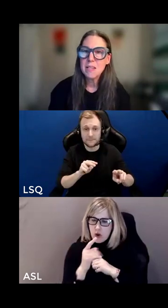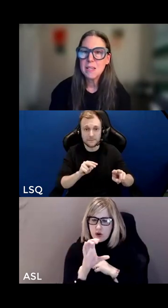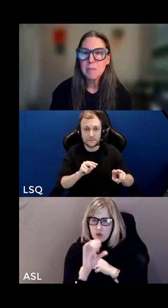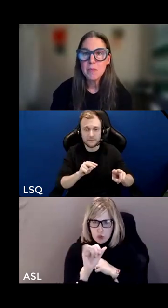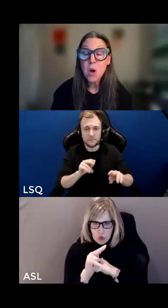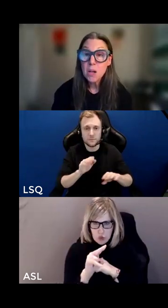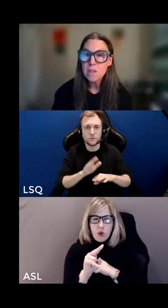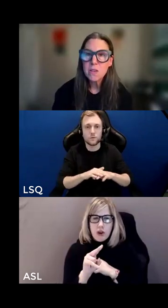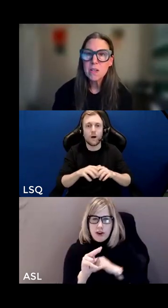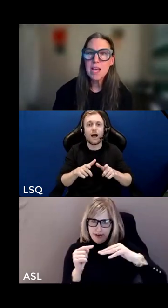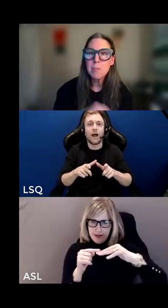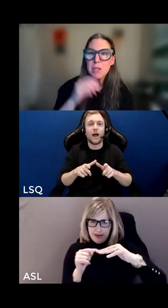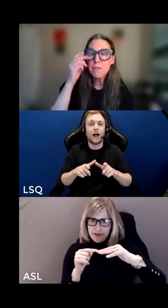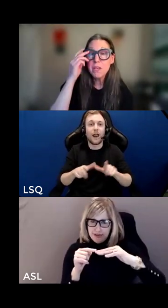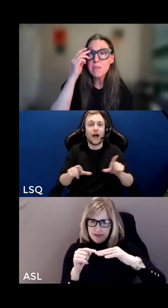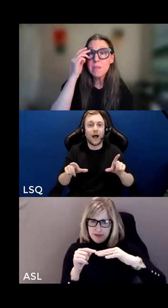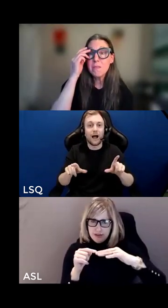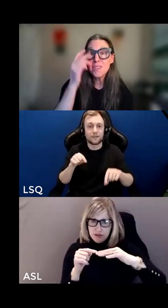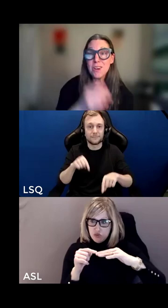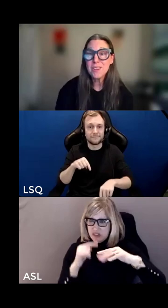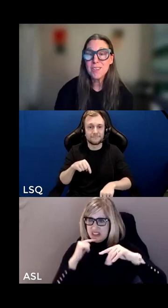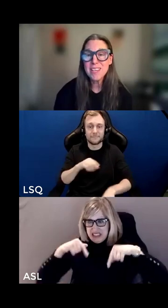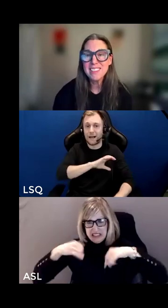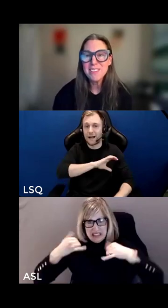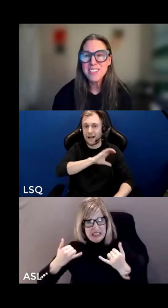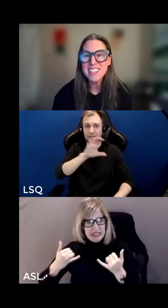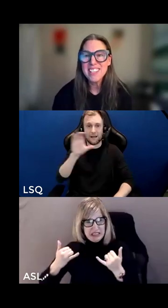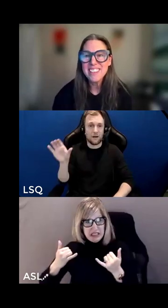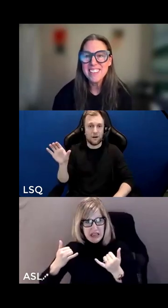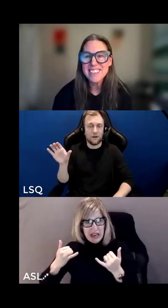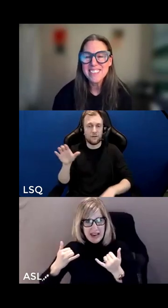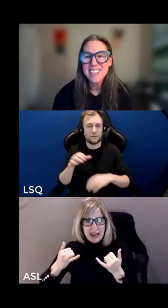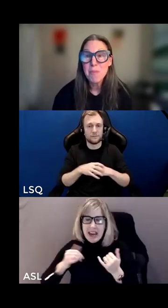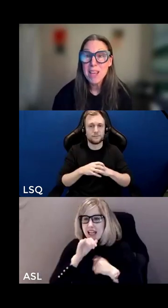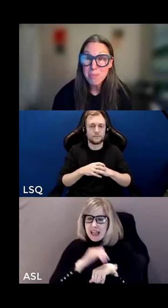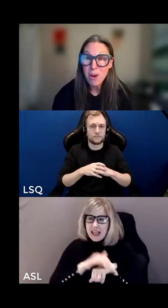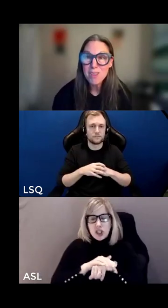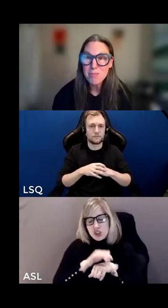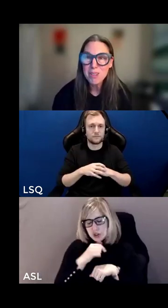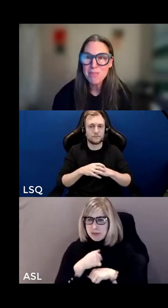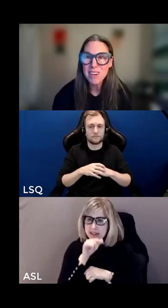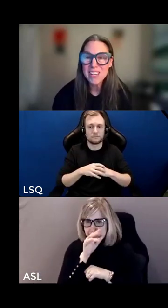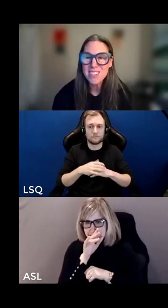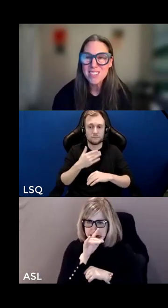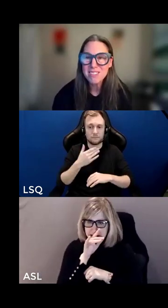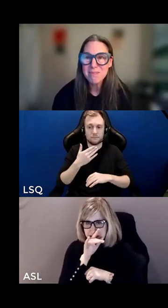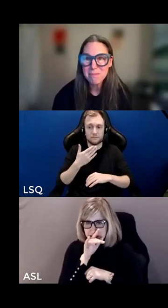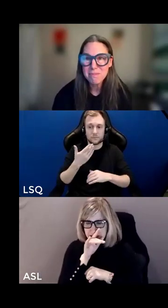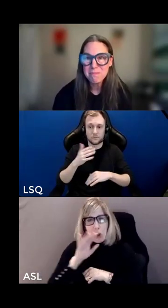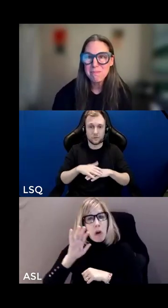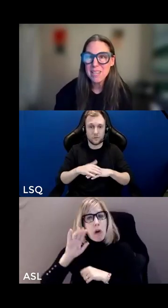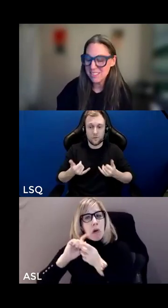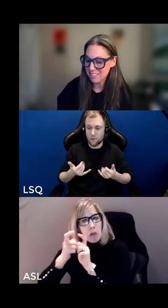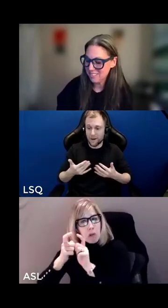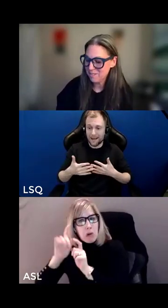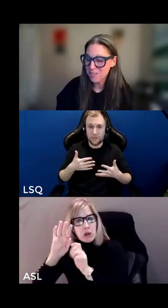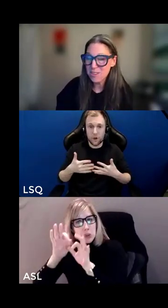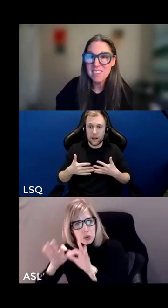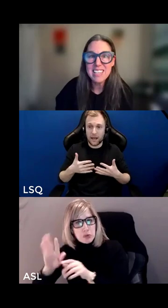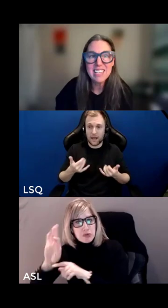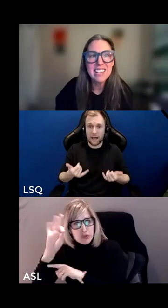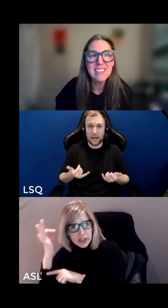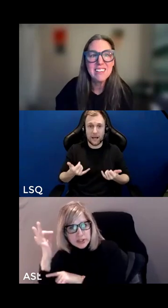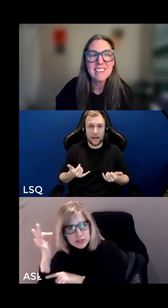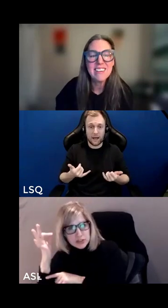this talk is a good example of this the talk is being delivered in english made possible in french but